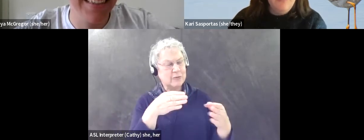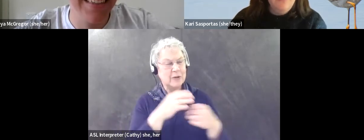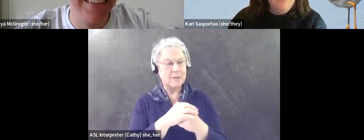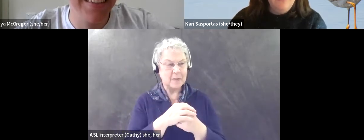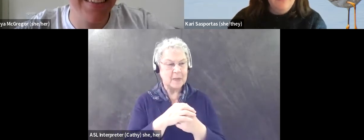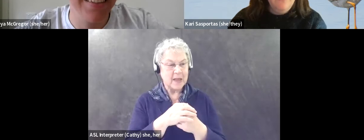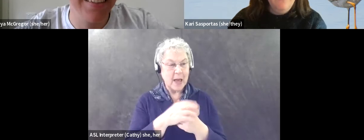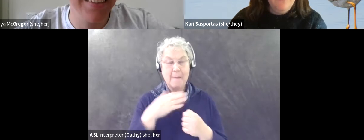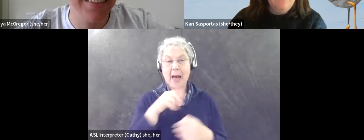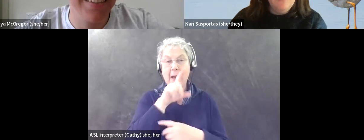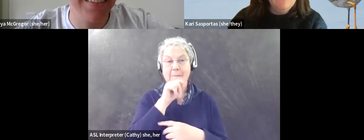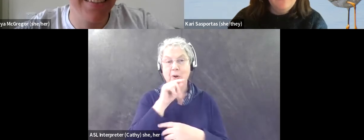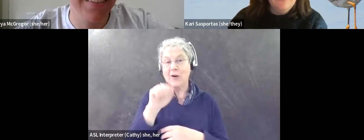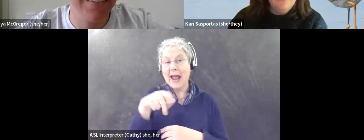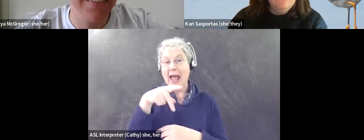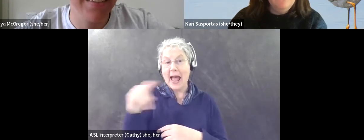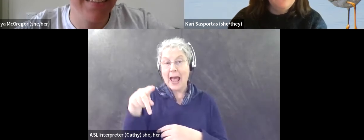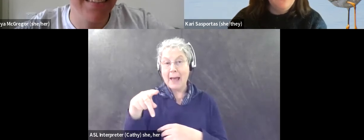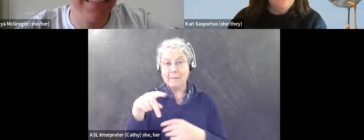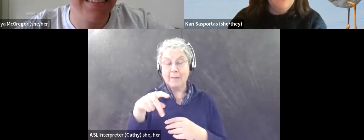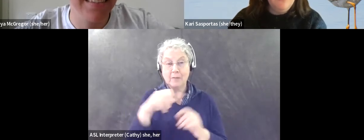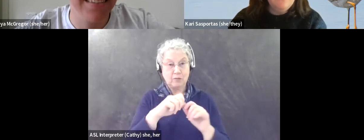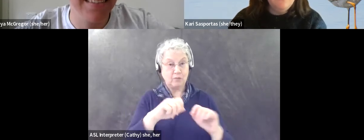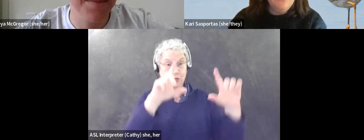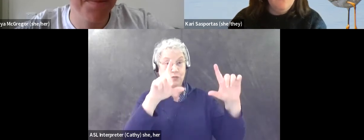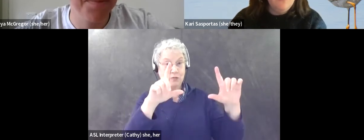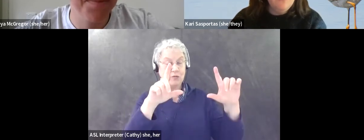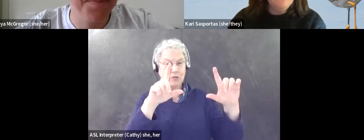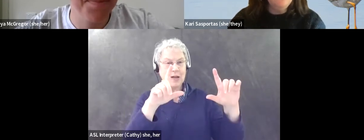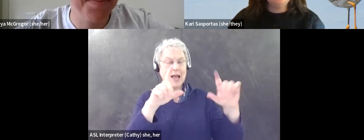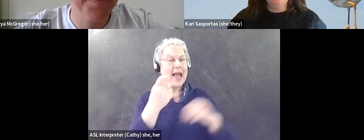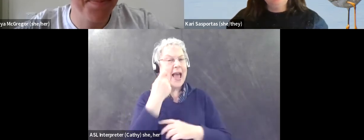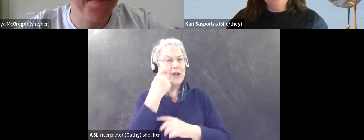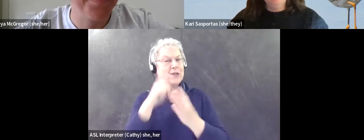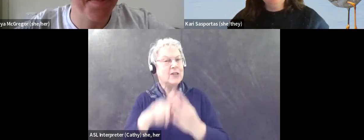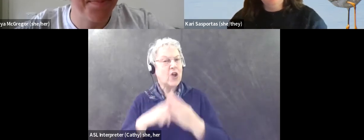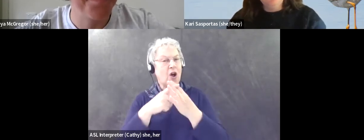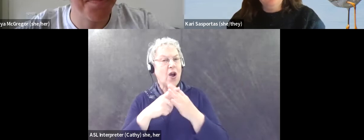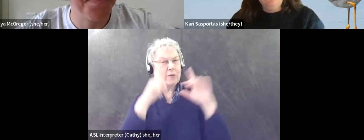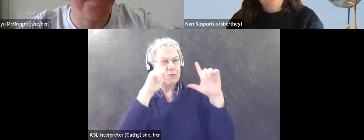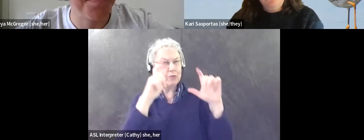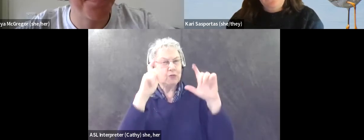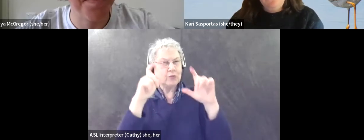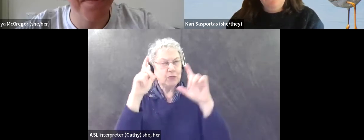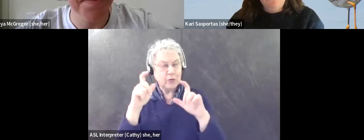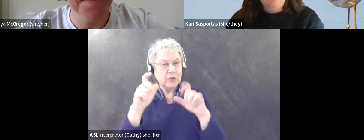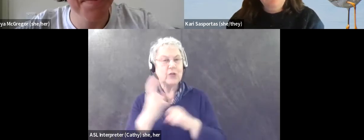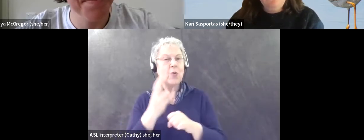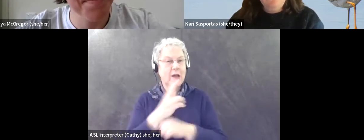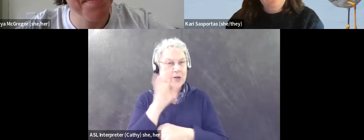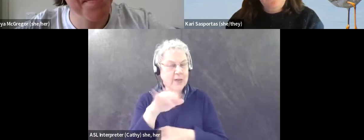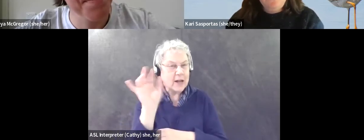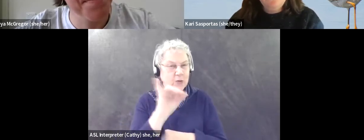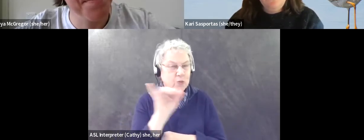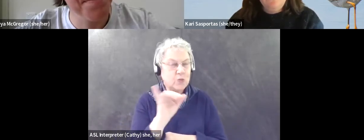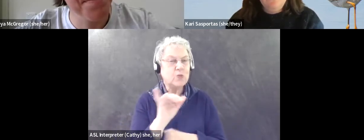open. I've recently got into photography, so I'll take photos and post those to eBird as well. I'm